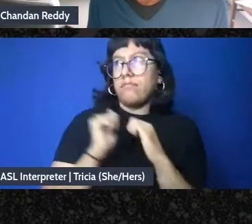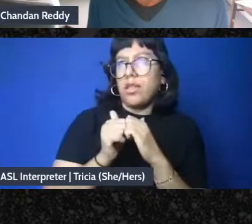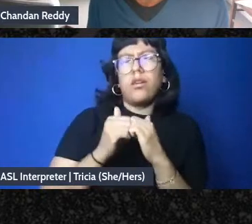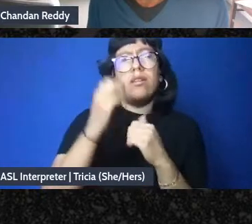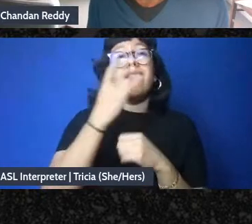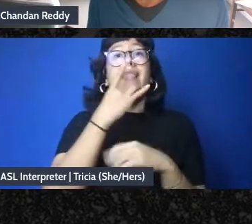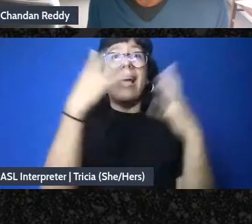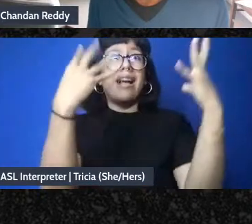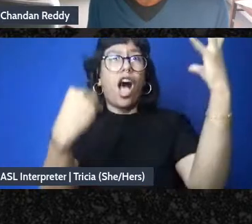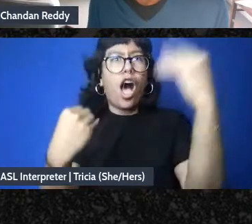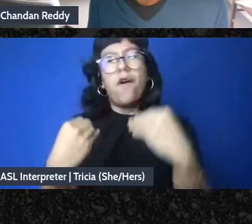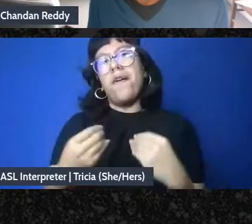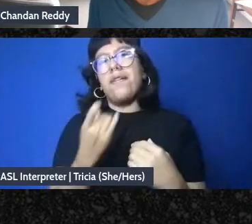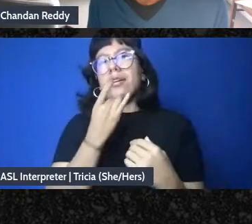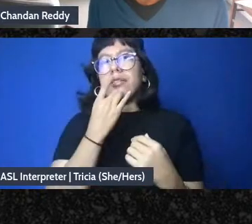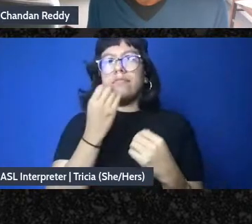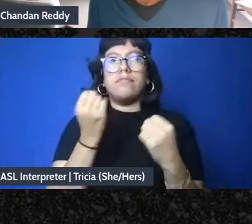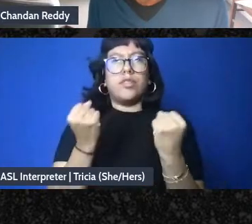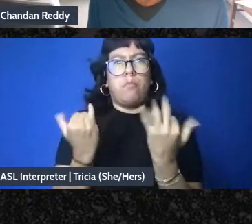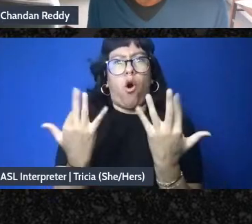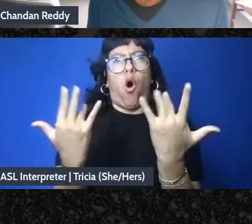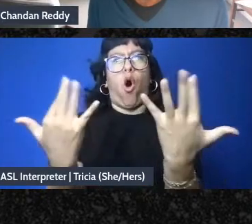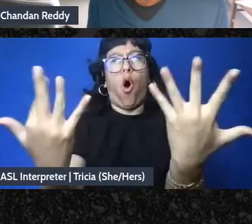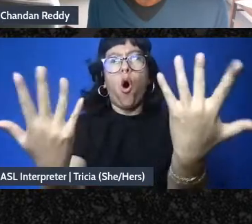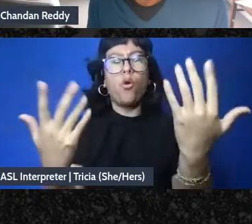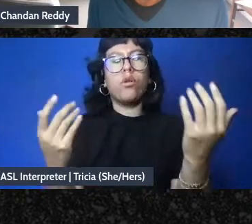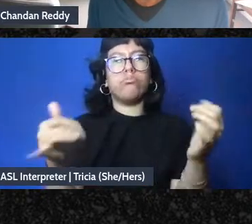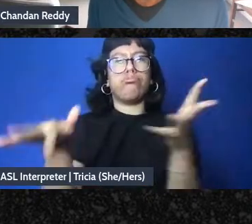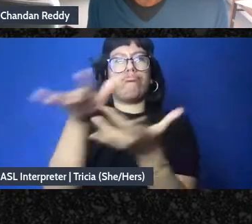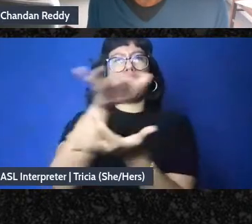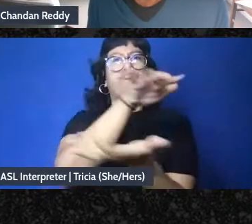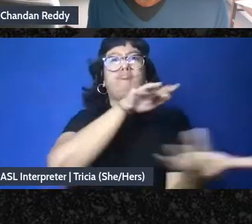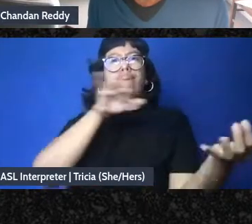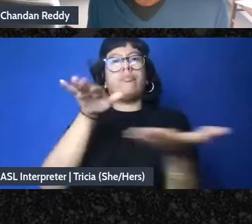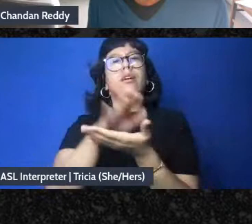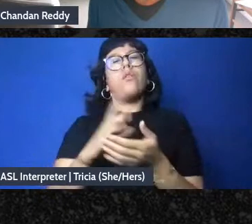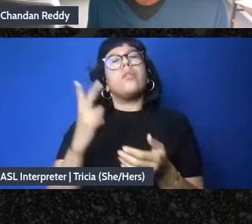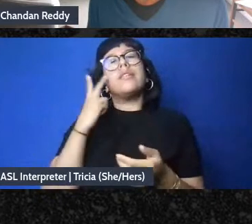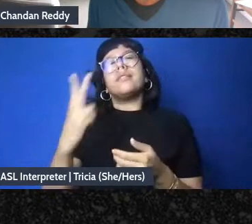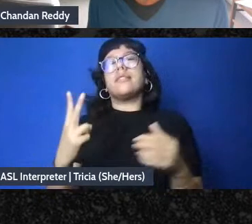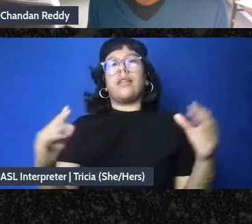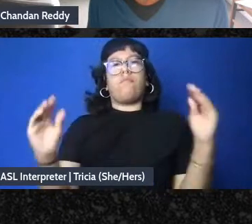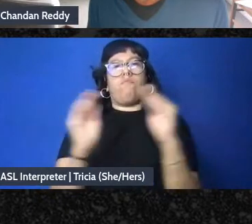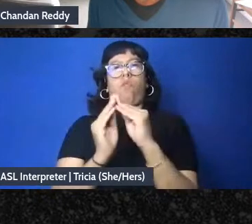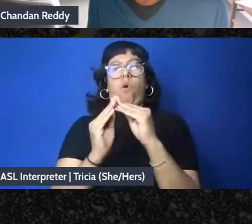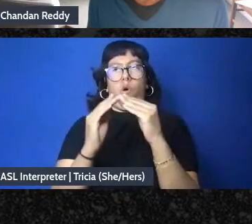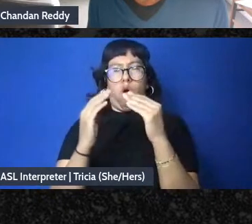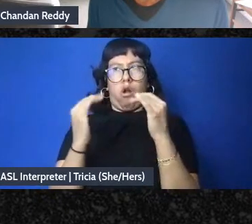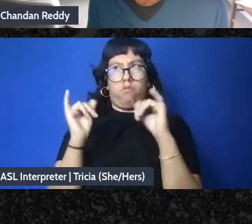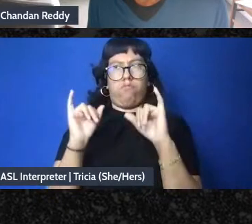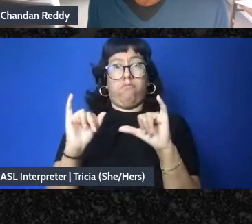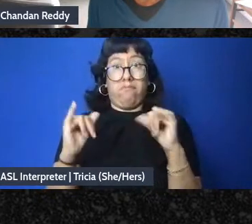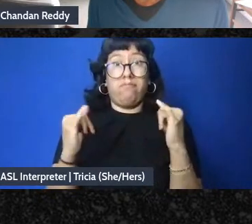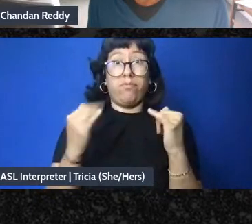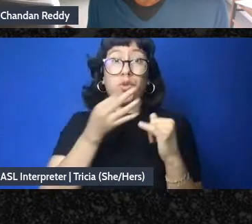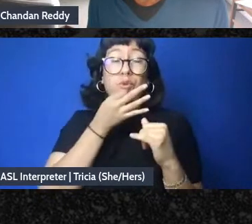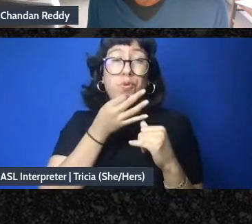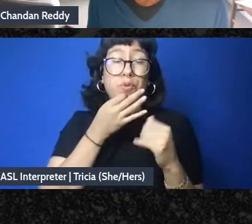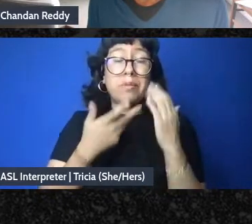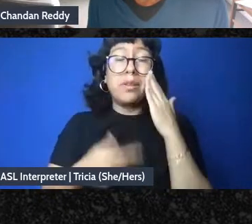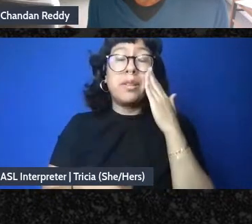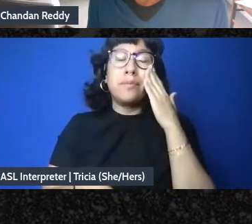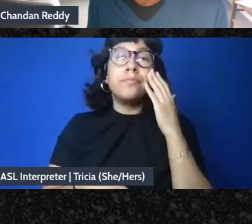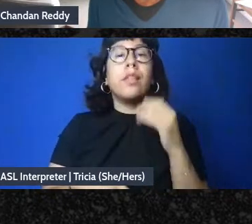the smoke is coming and all of that stuff which we're just going to be seeing so much more of you know and so to